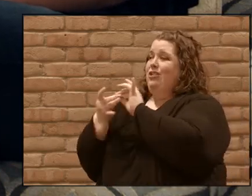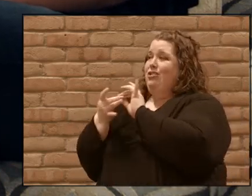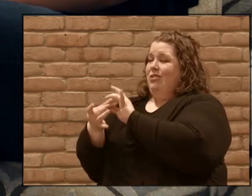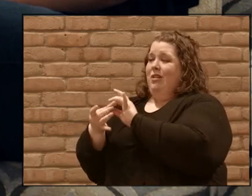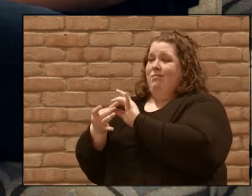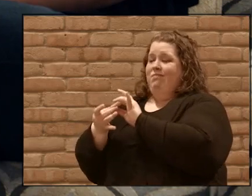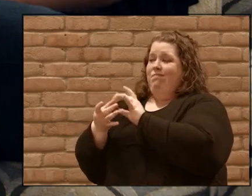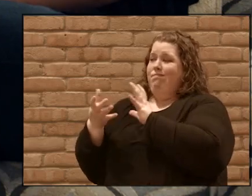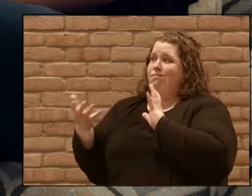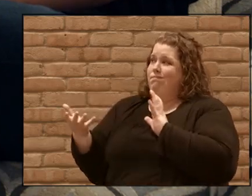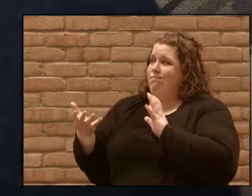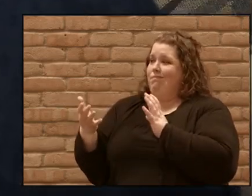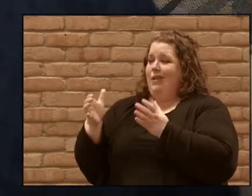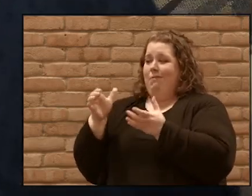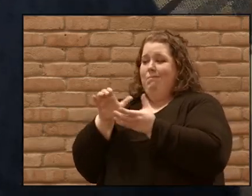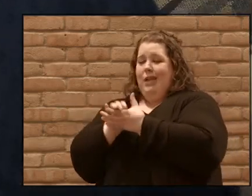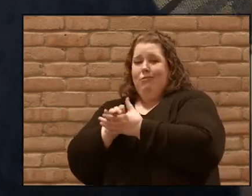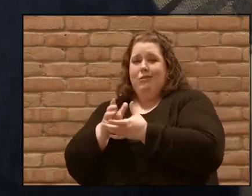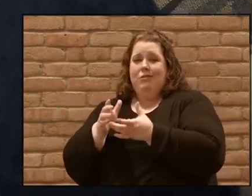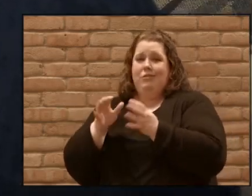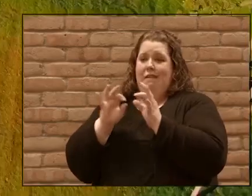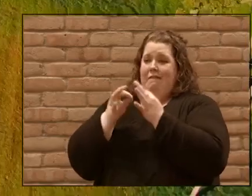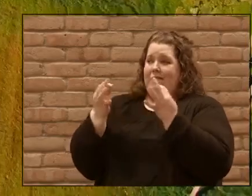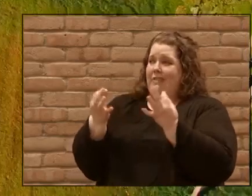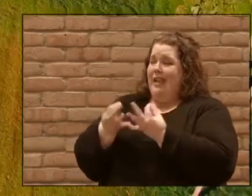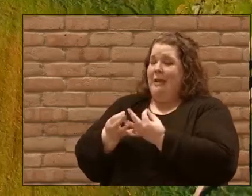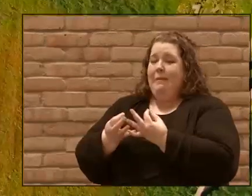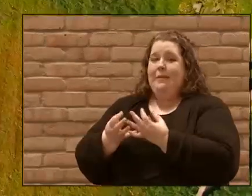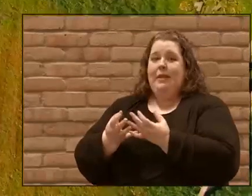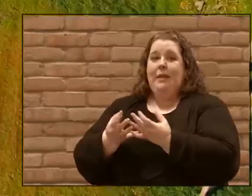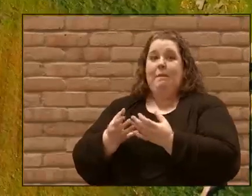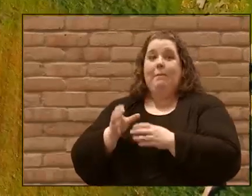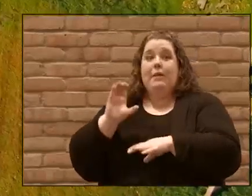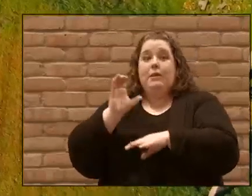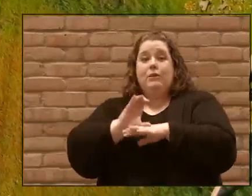in our families and it was the church that held us together